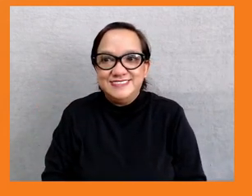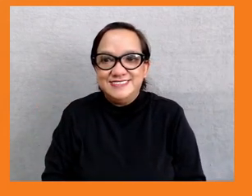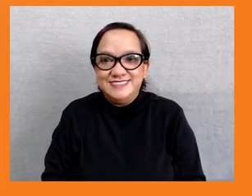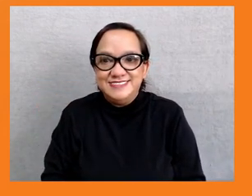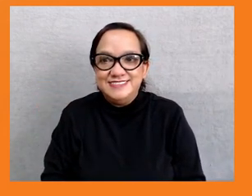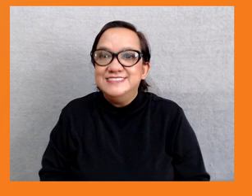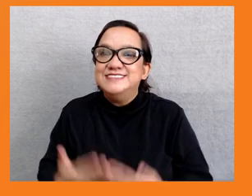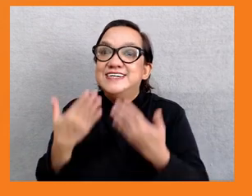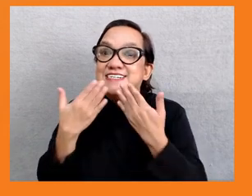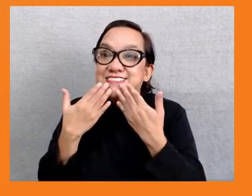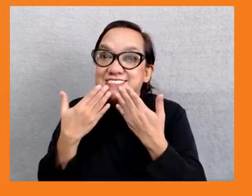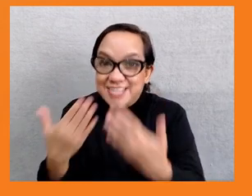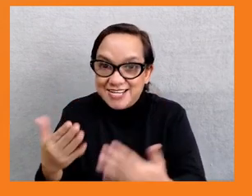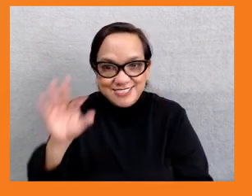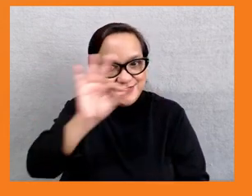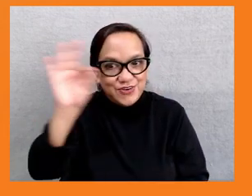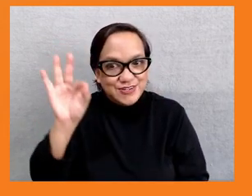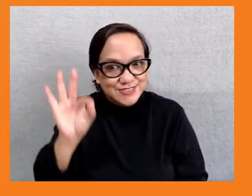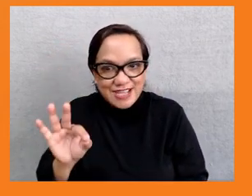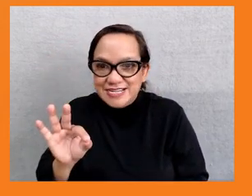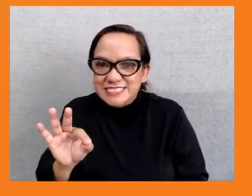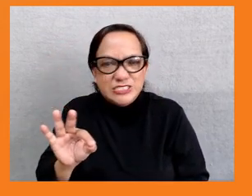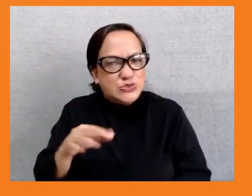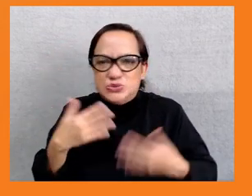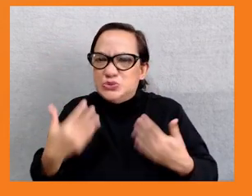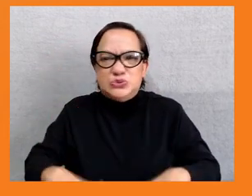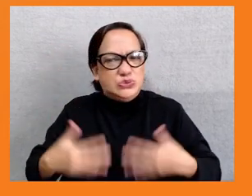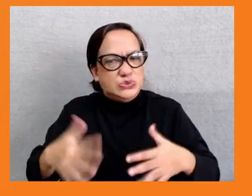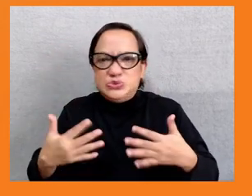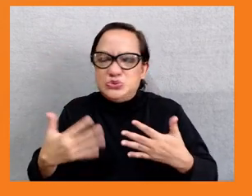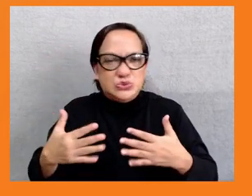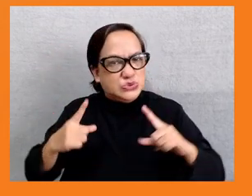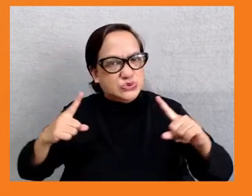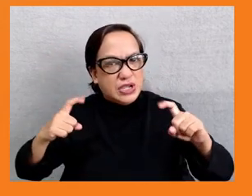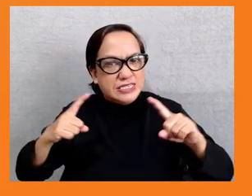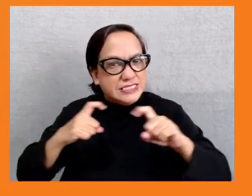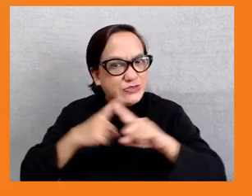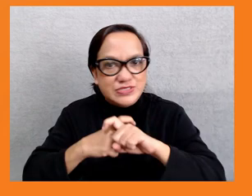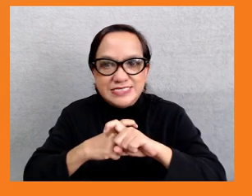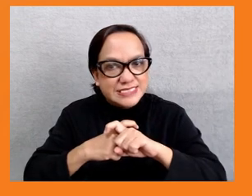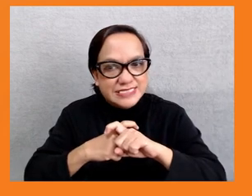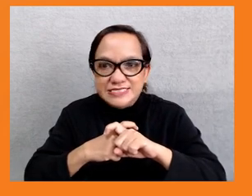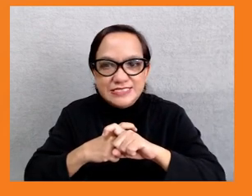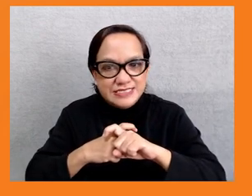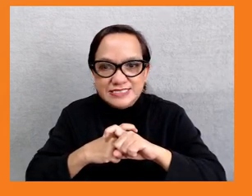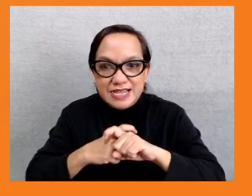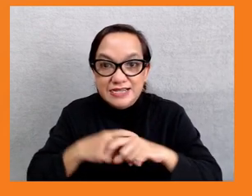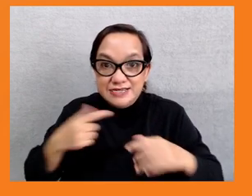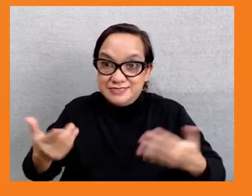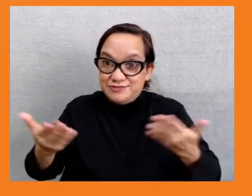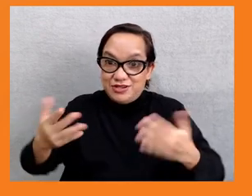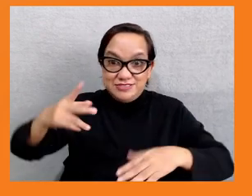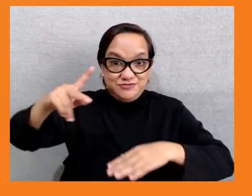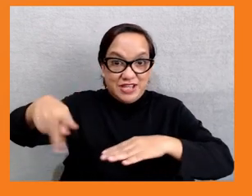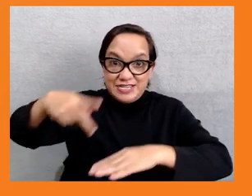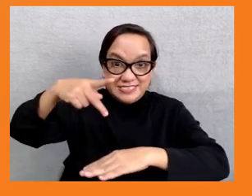It's a complicated answer. You know, we have the disaster, the typhoon here in the Philippines but we have the huge historic floods this year